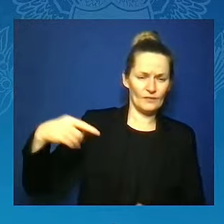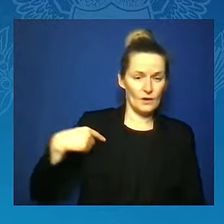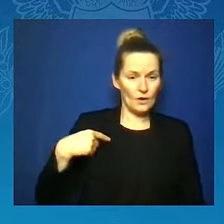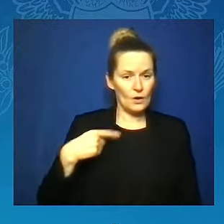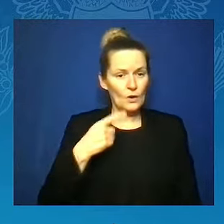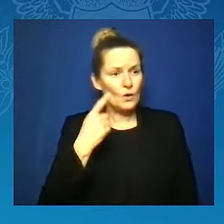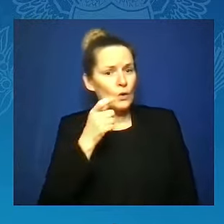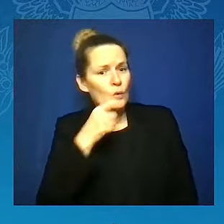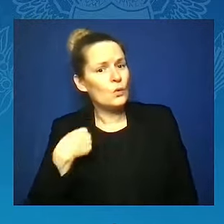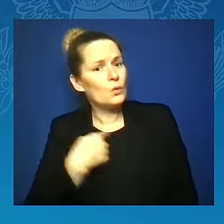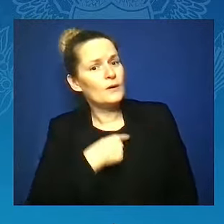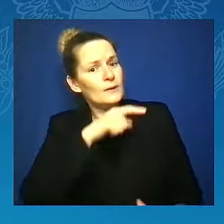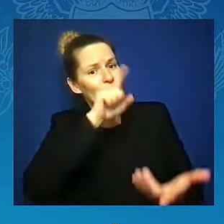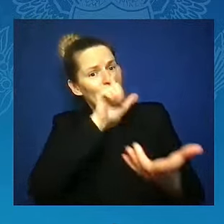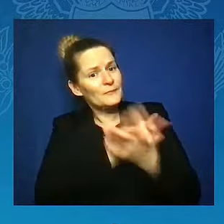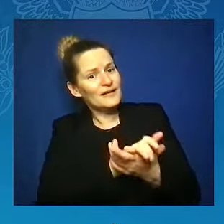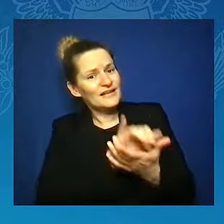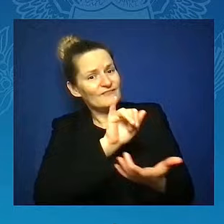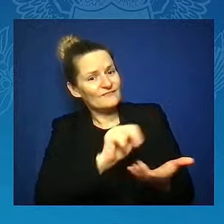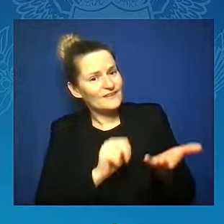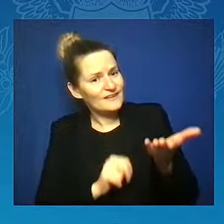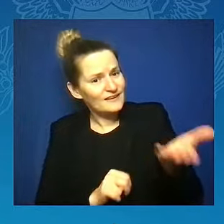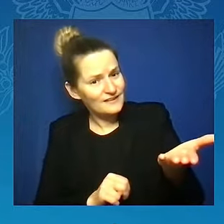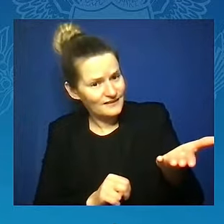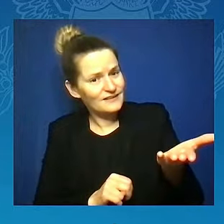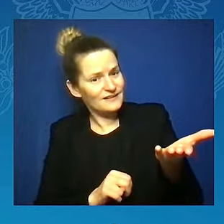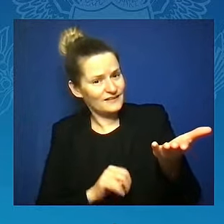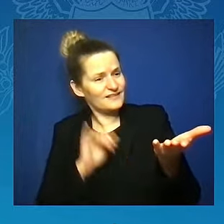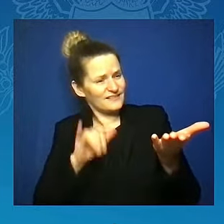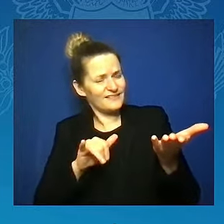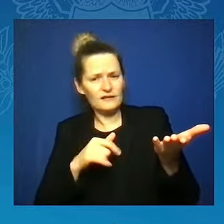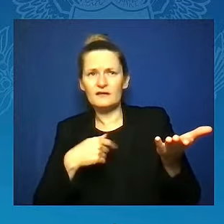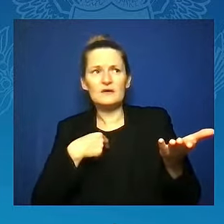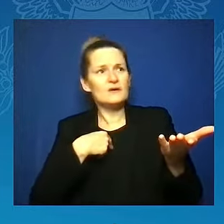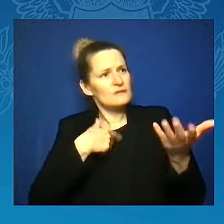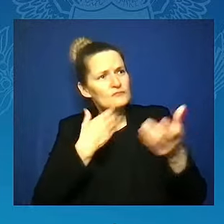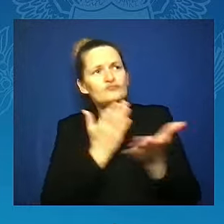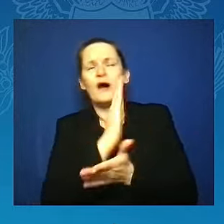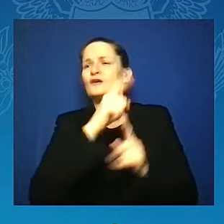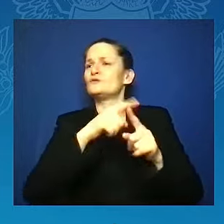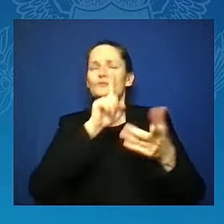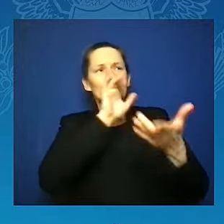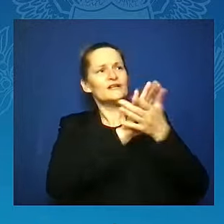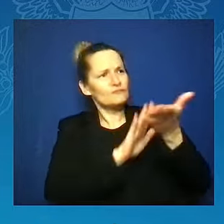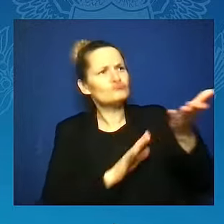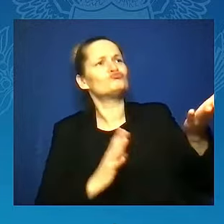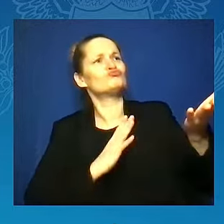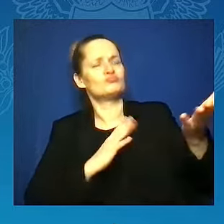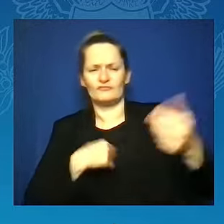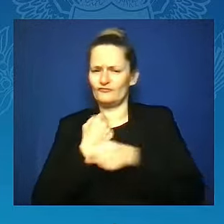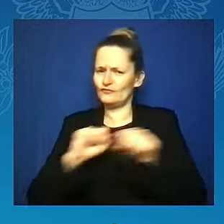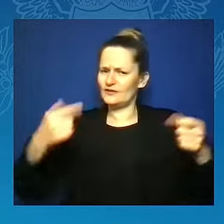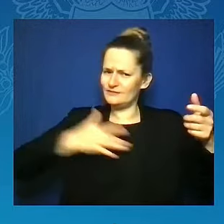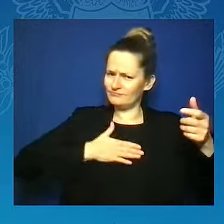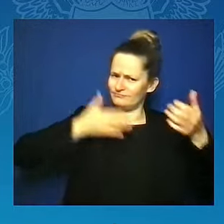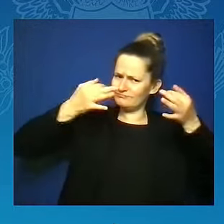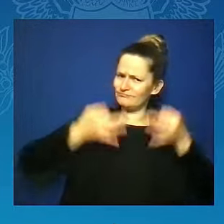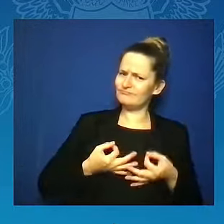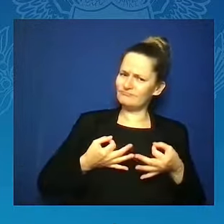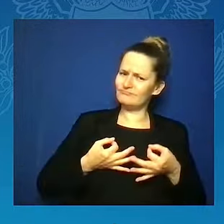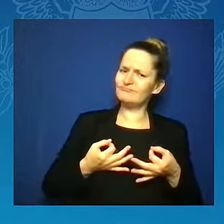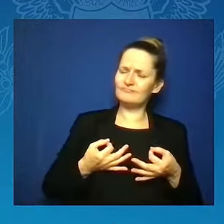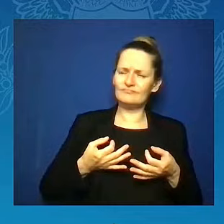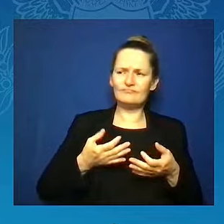because one does not have to abandon their faith or deeply held beliefs to agree